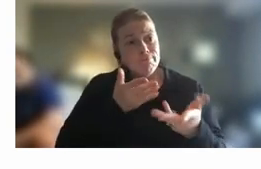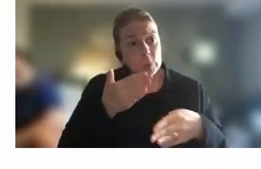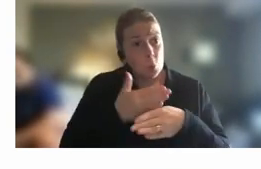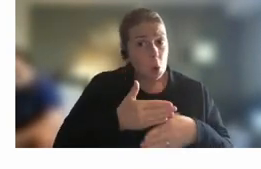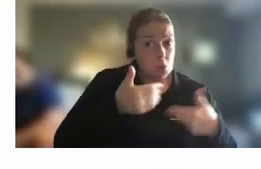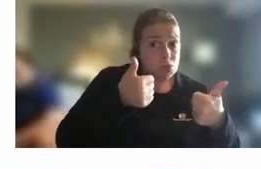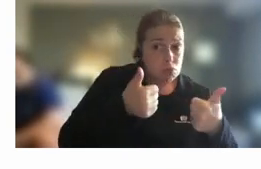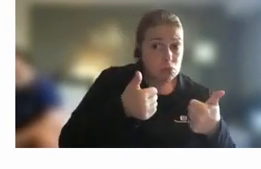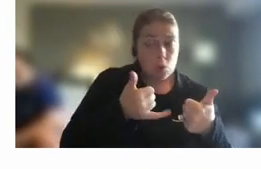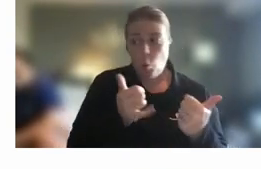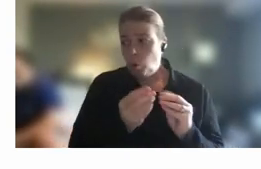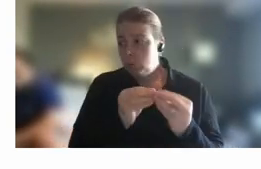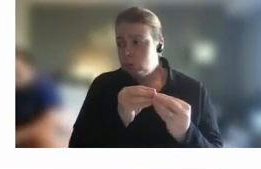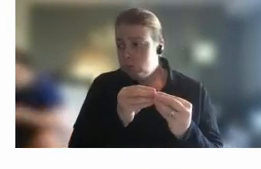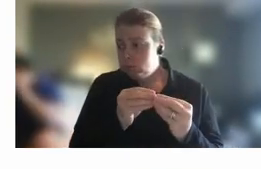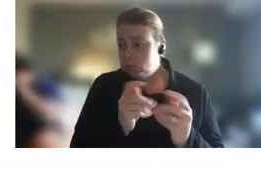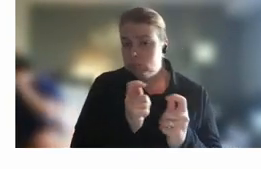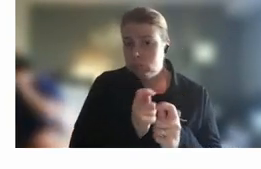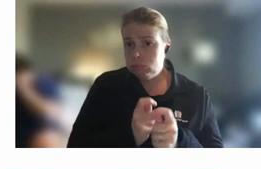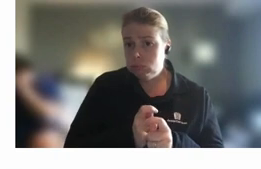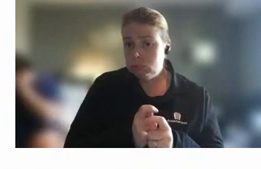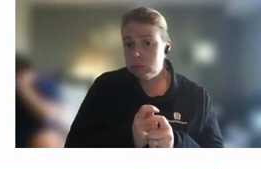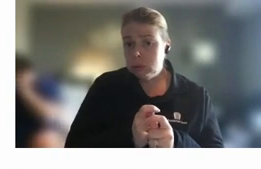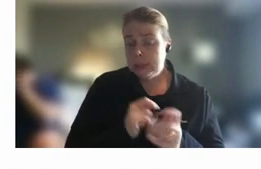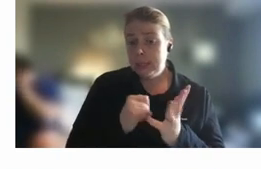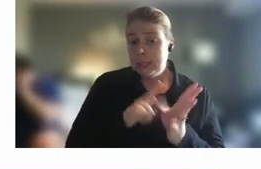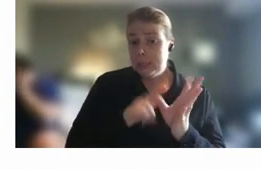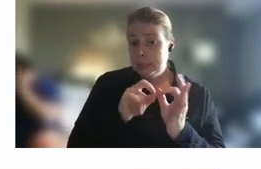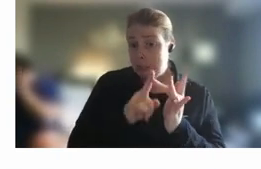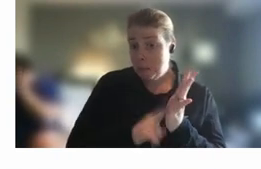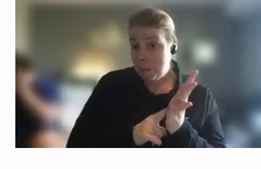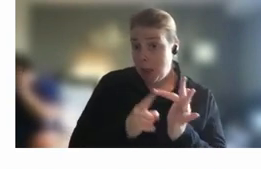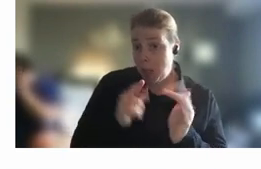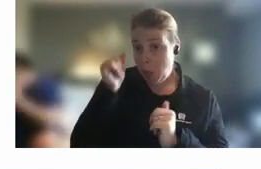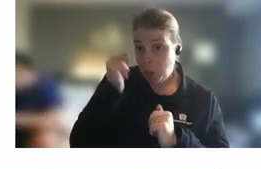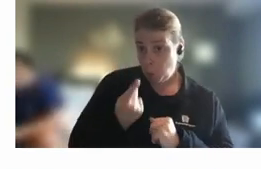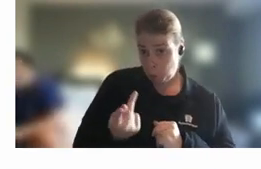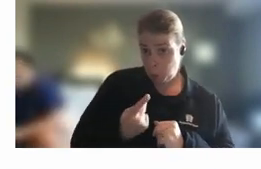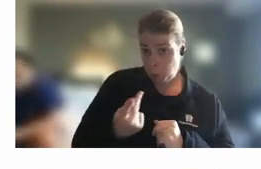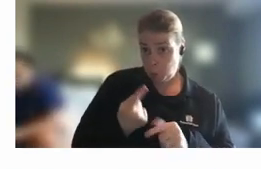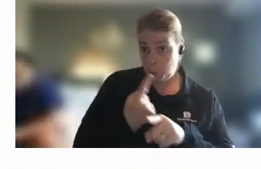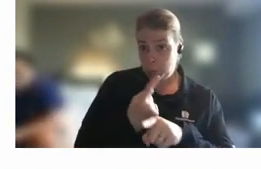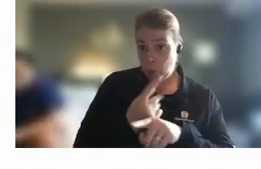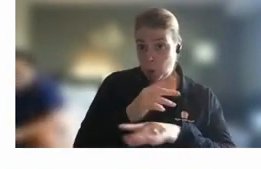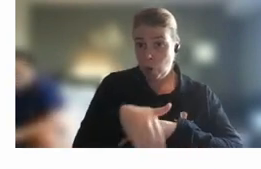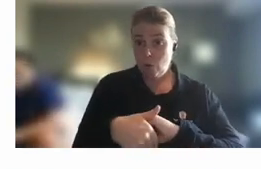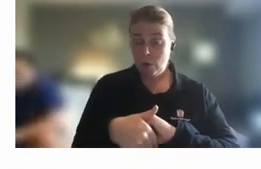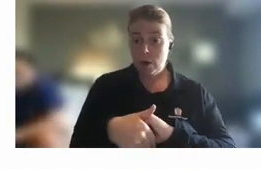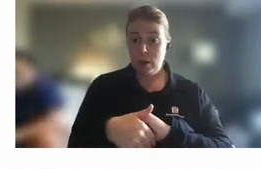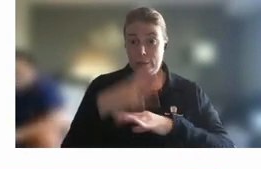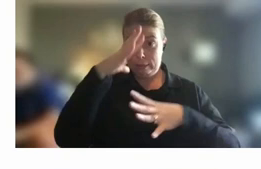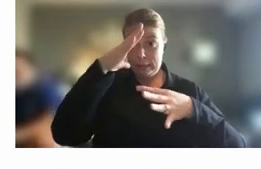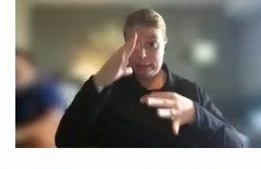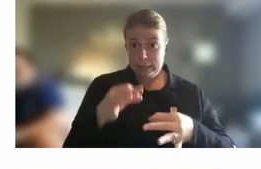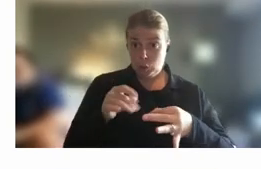recalibrate um sybilla i know you and i talked uh a little bit about the decision that you